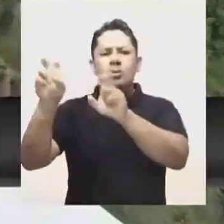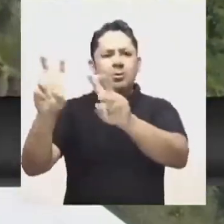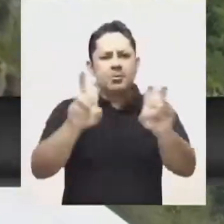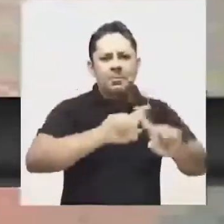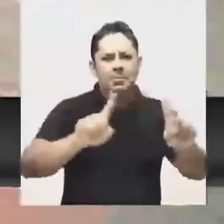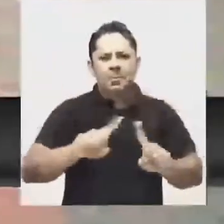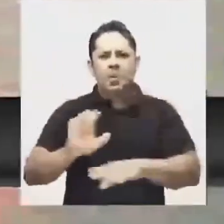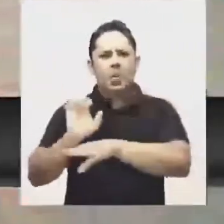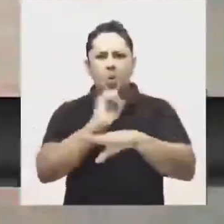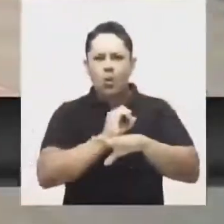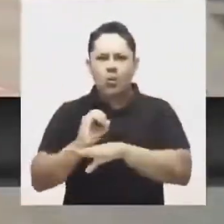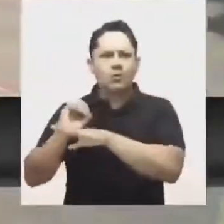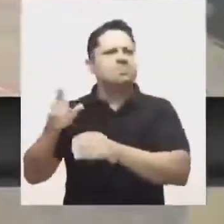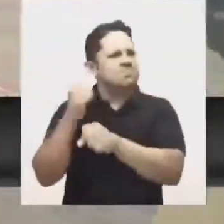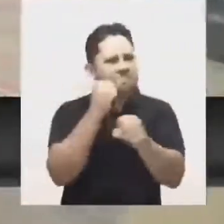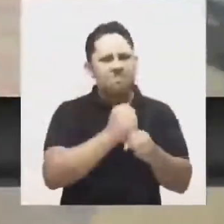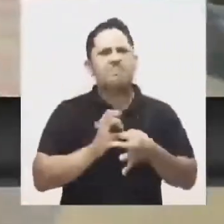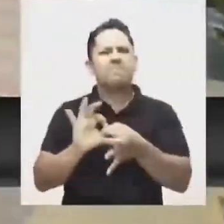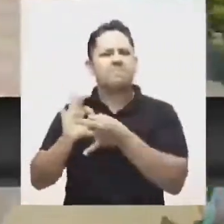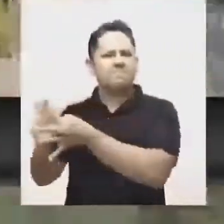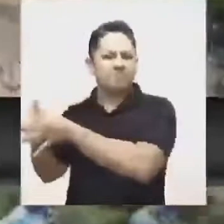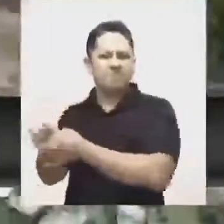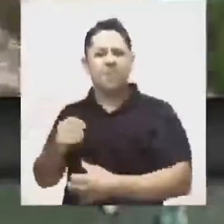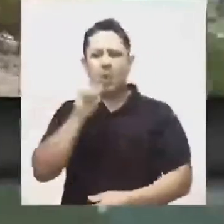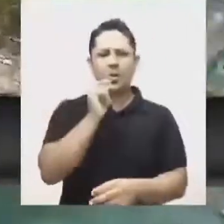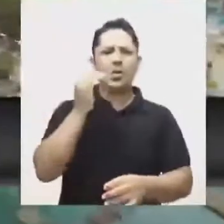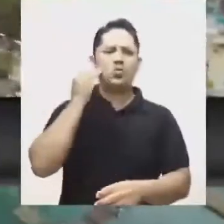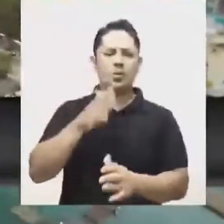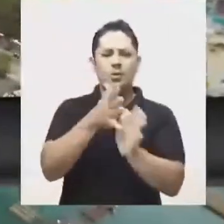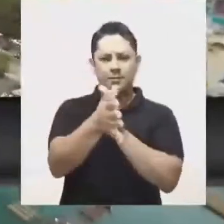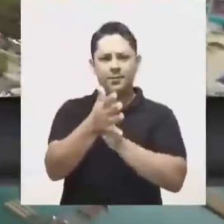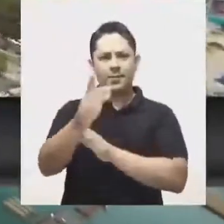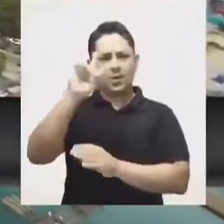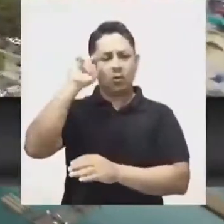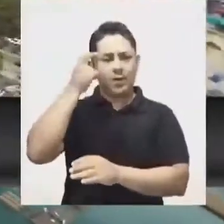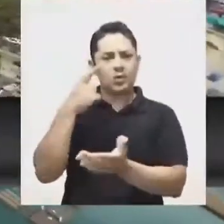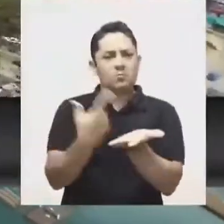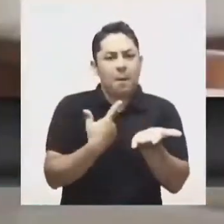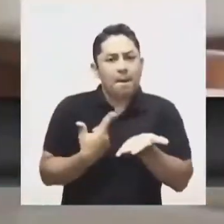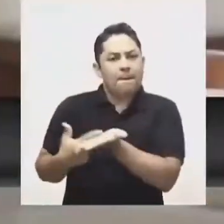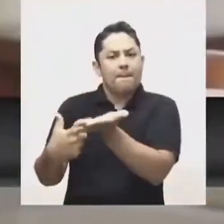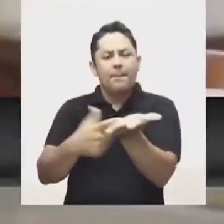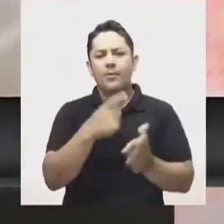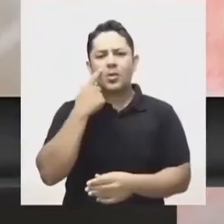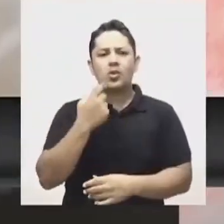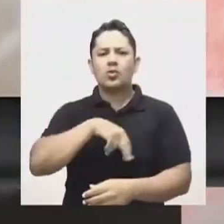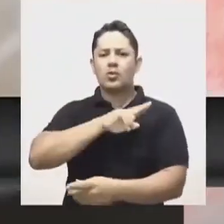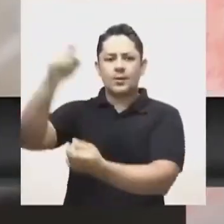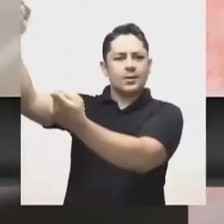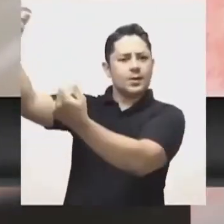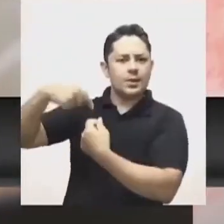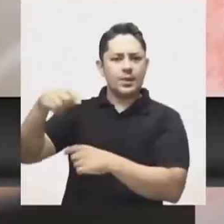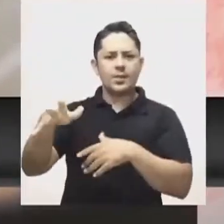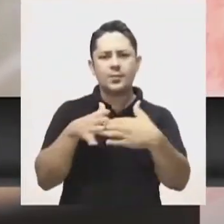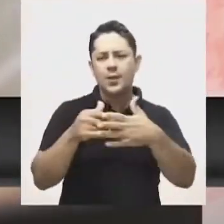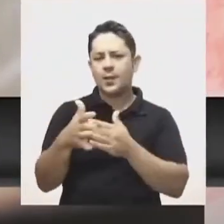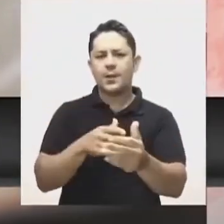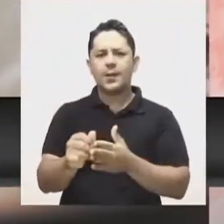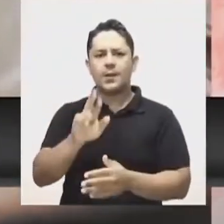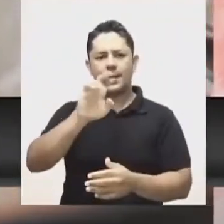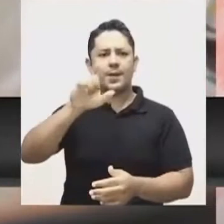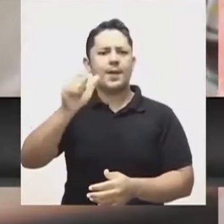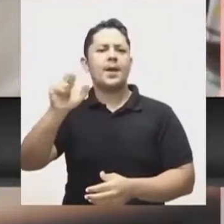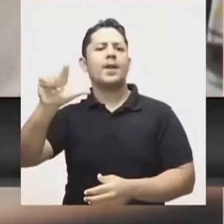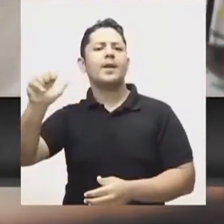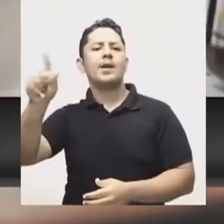supporting our sectors and organizations to promote the unity and development of the department. For her part, the parliamentarian made